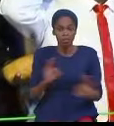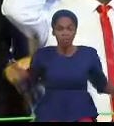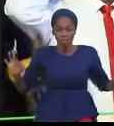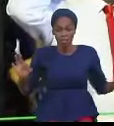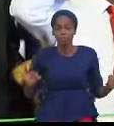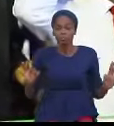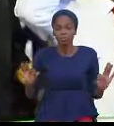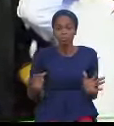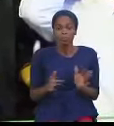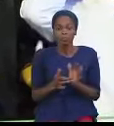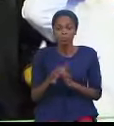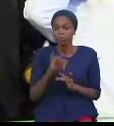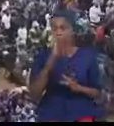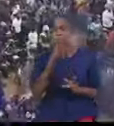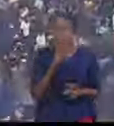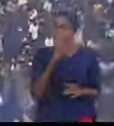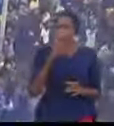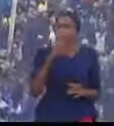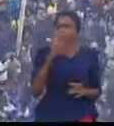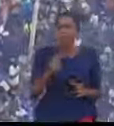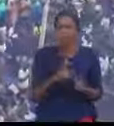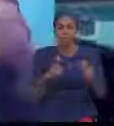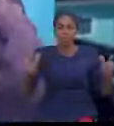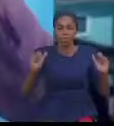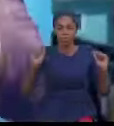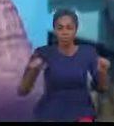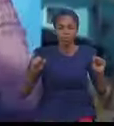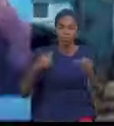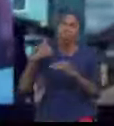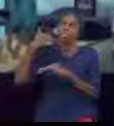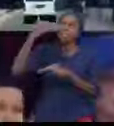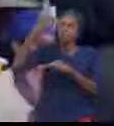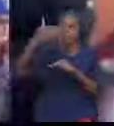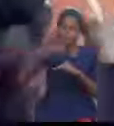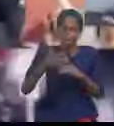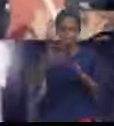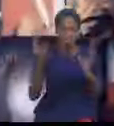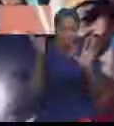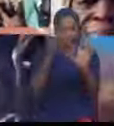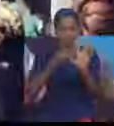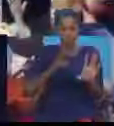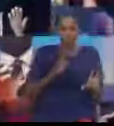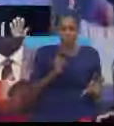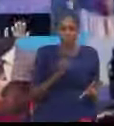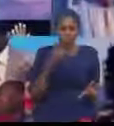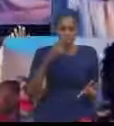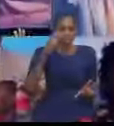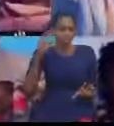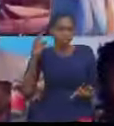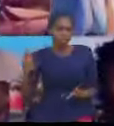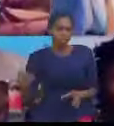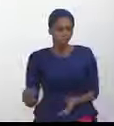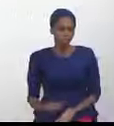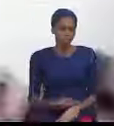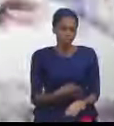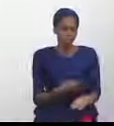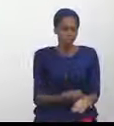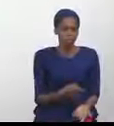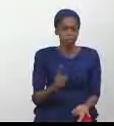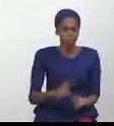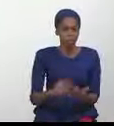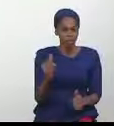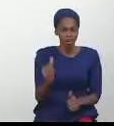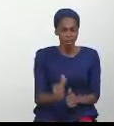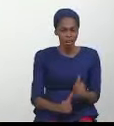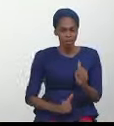great possibilities ahead. So join us. wirklichIN' GCK GCK The Gospel to every